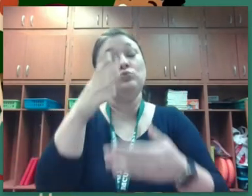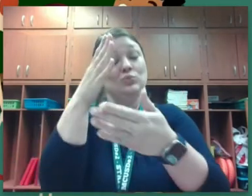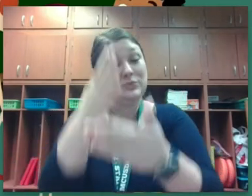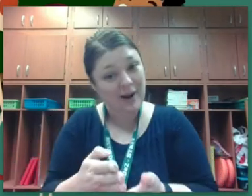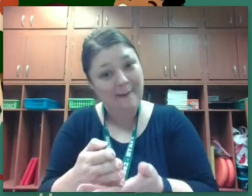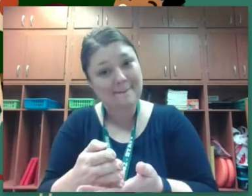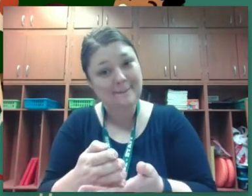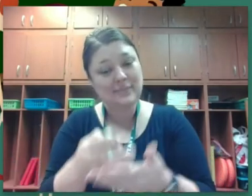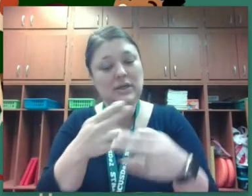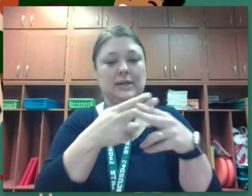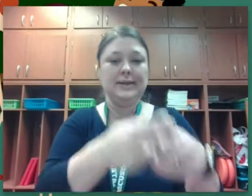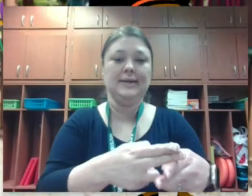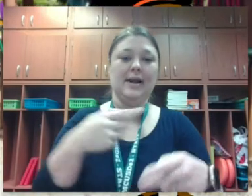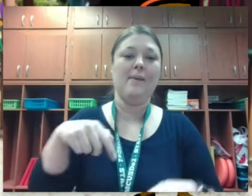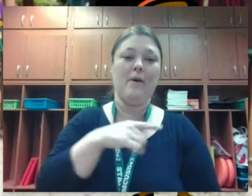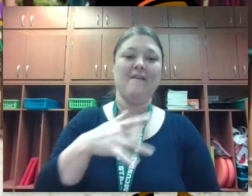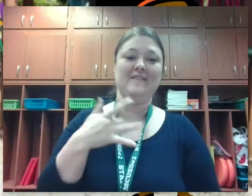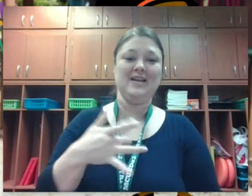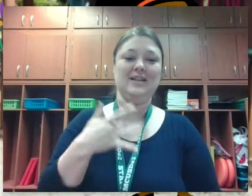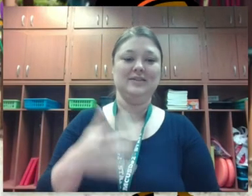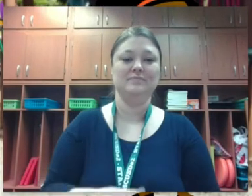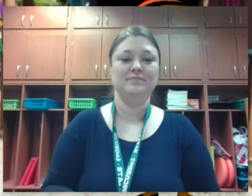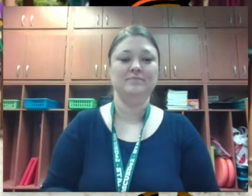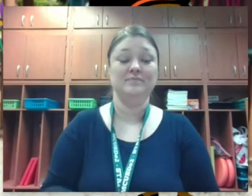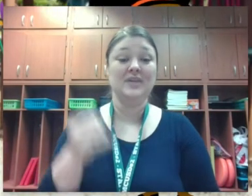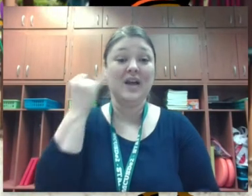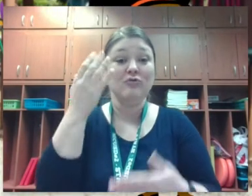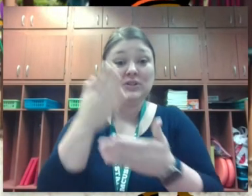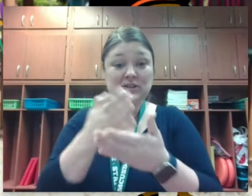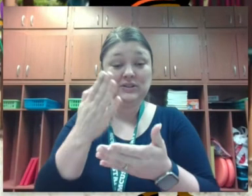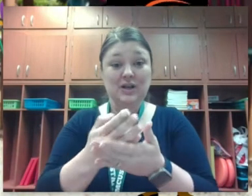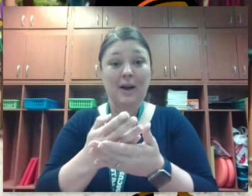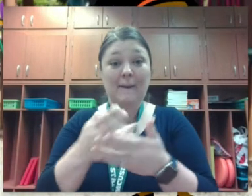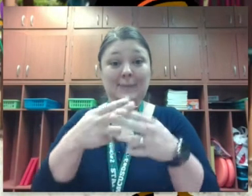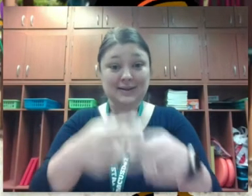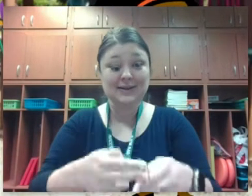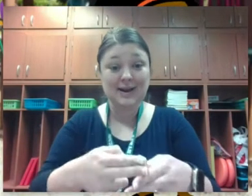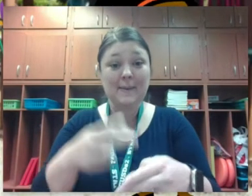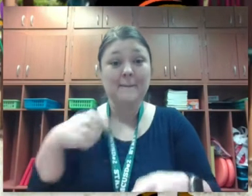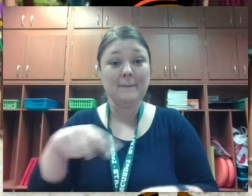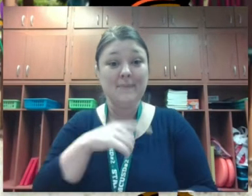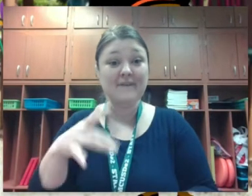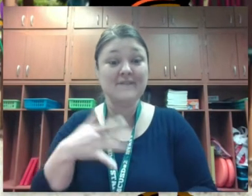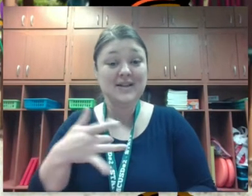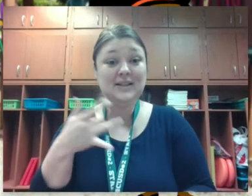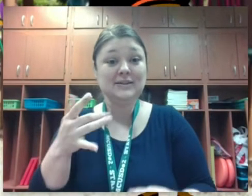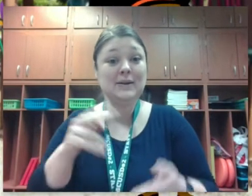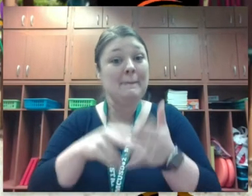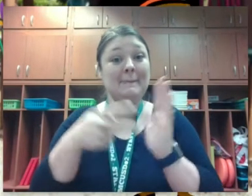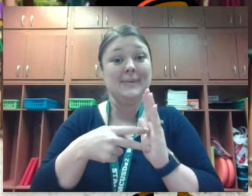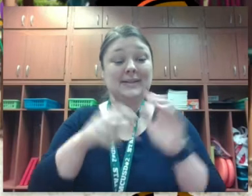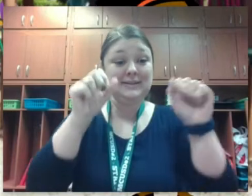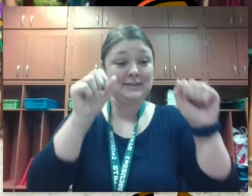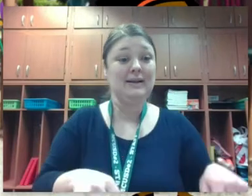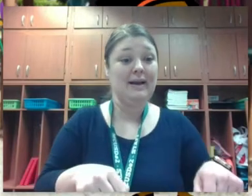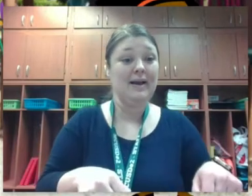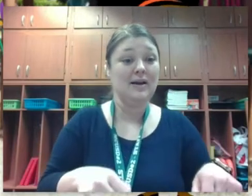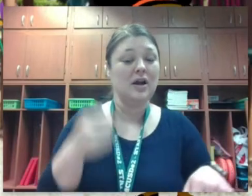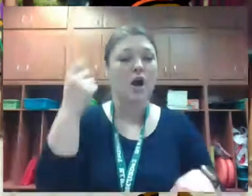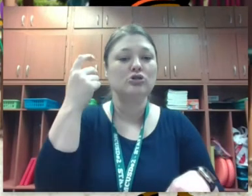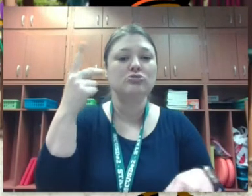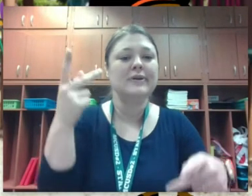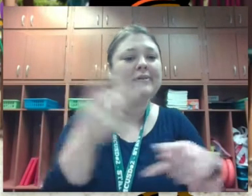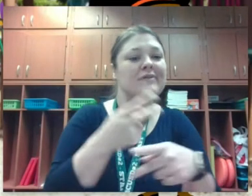and name our feelings by stopping to identify and name our feelings we can get to the root